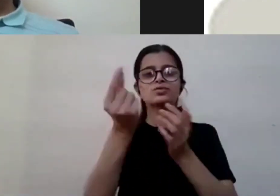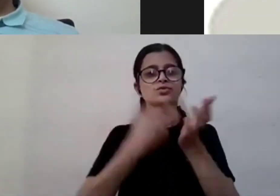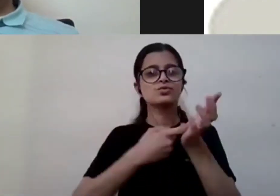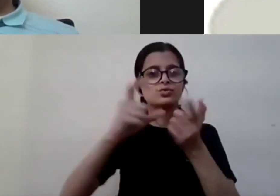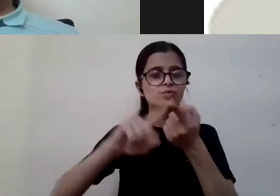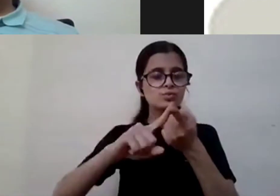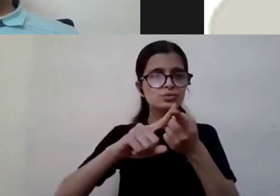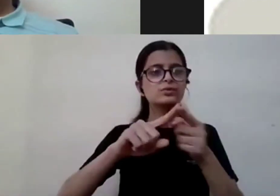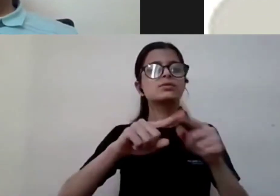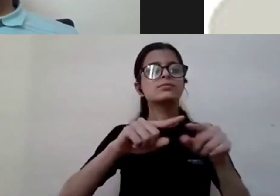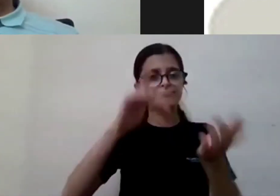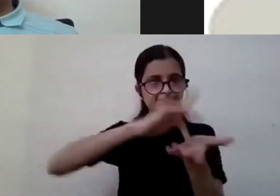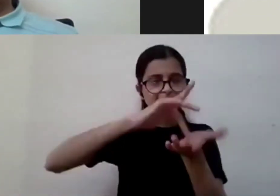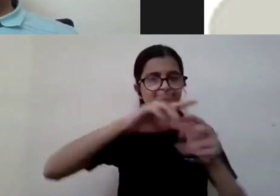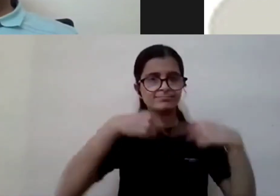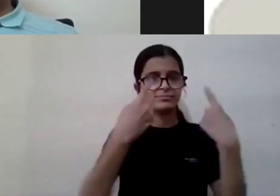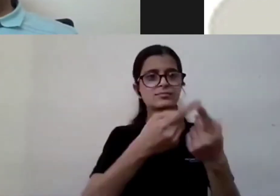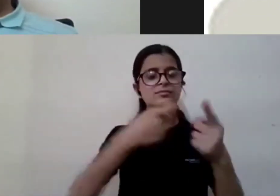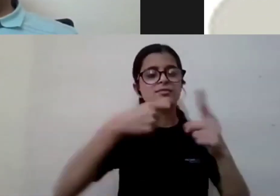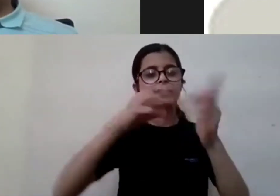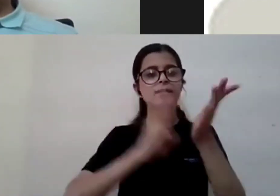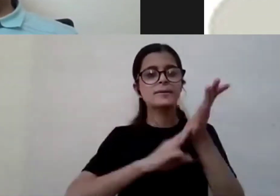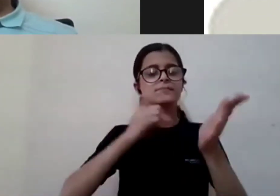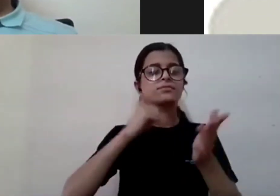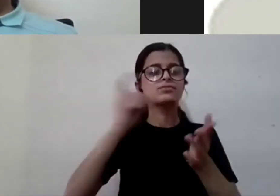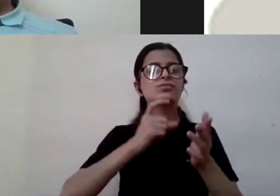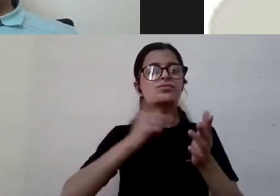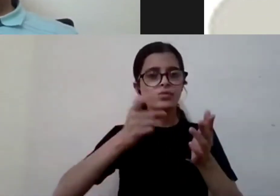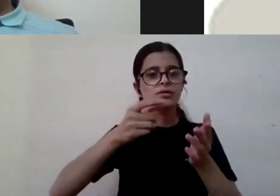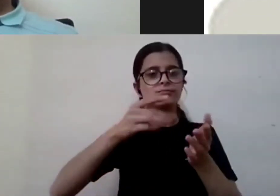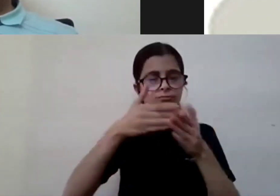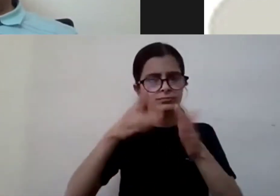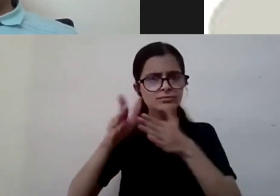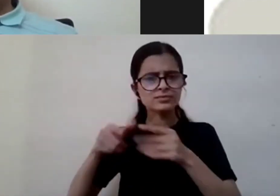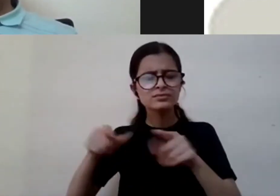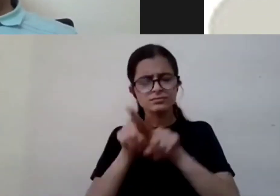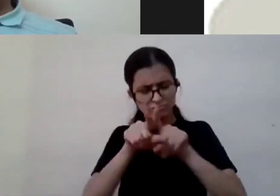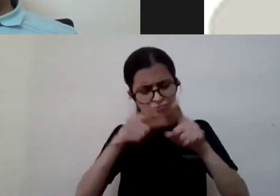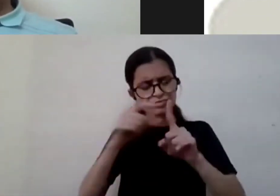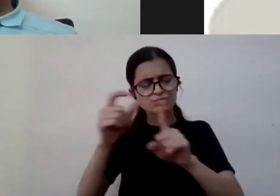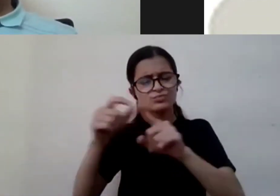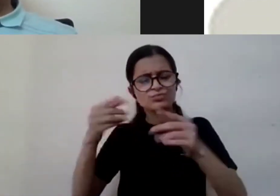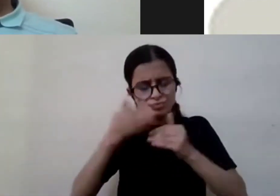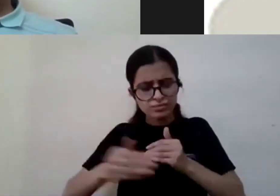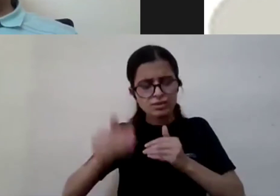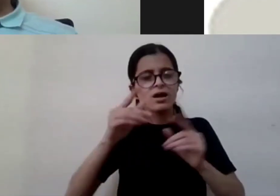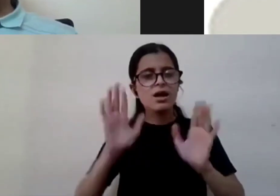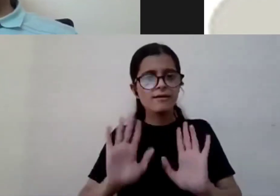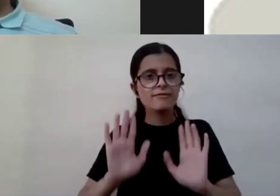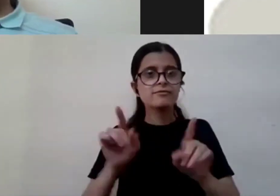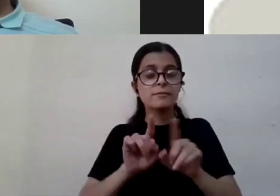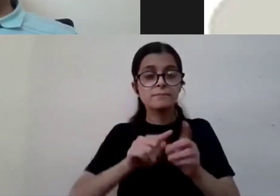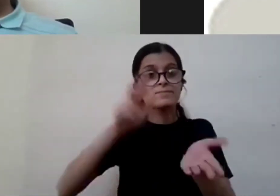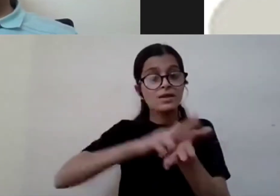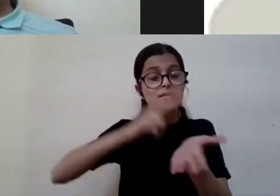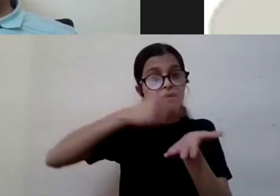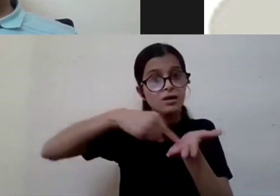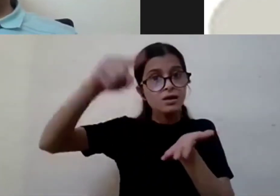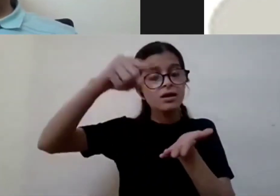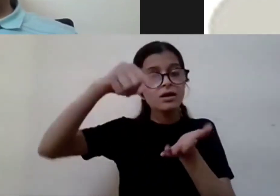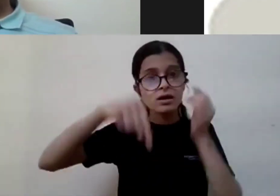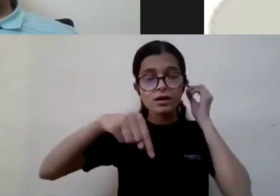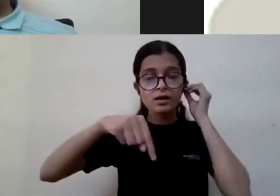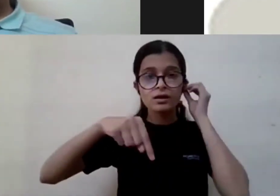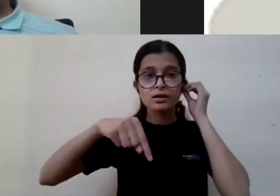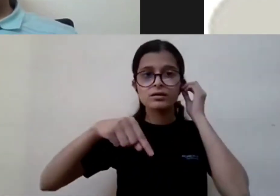this role that is what we are also currently doing our copyright exception does not force organizers